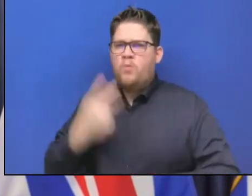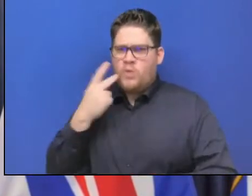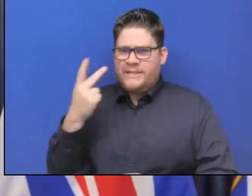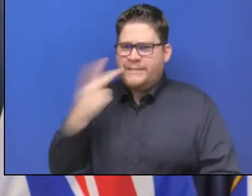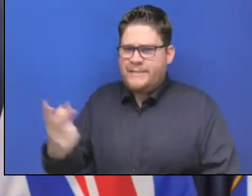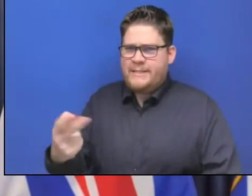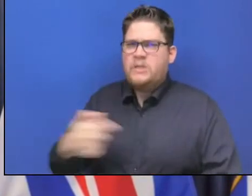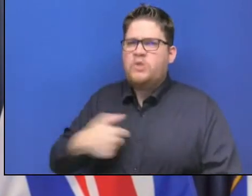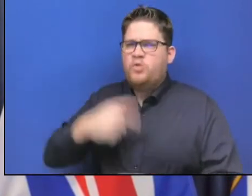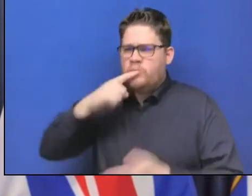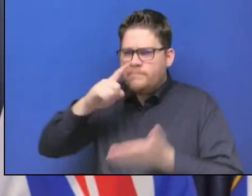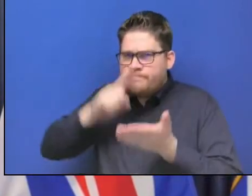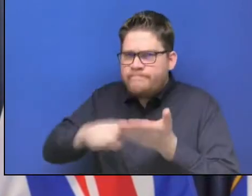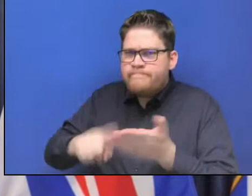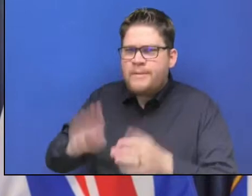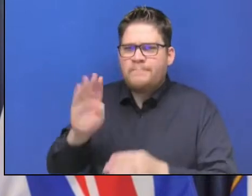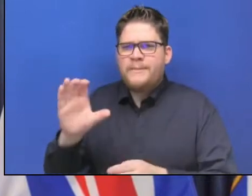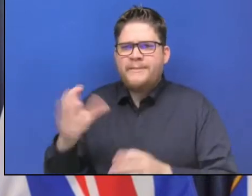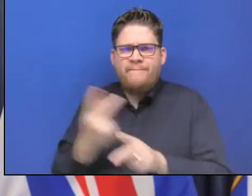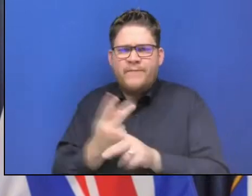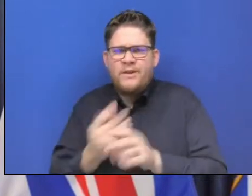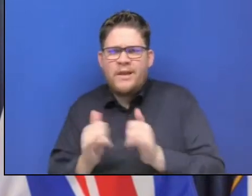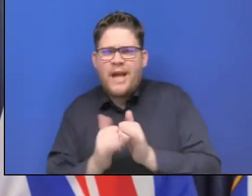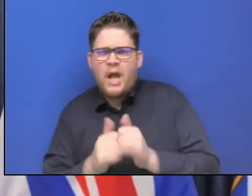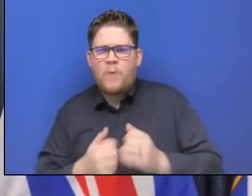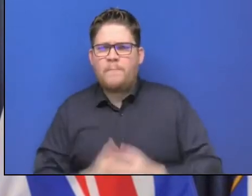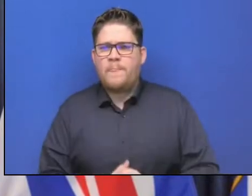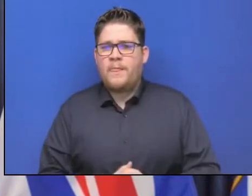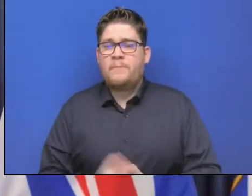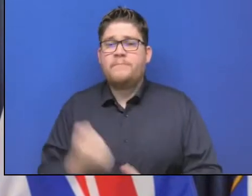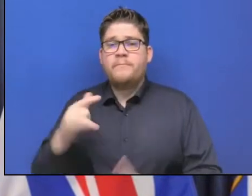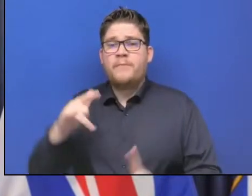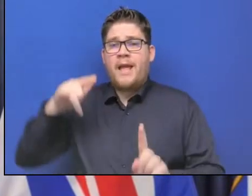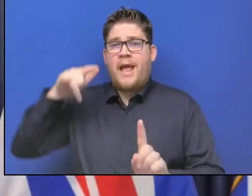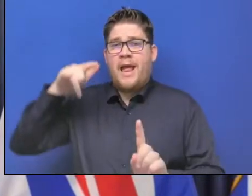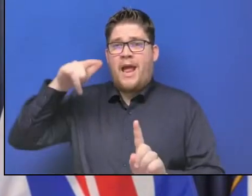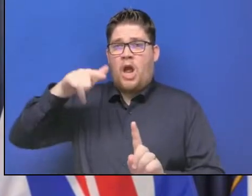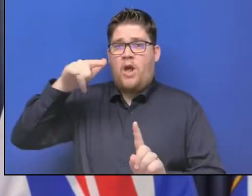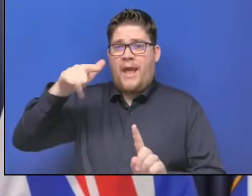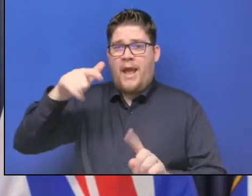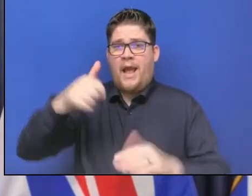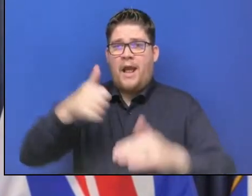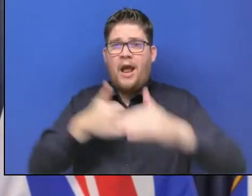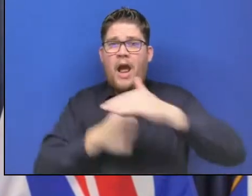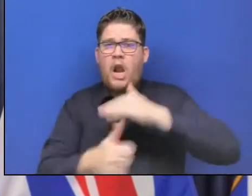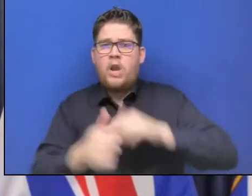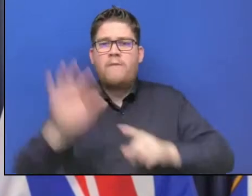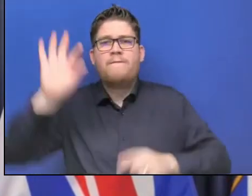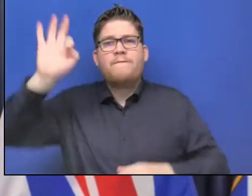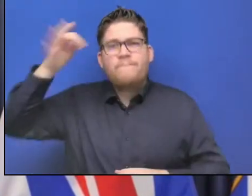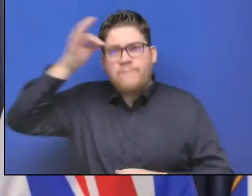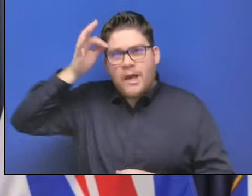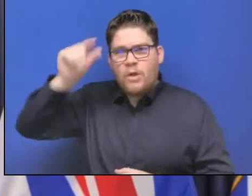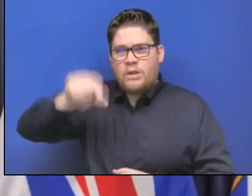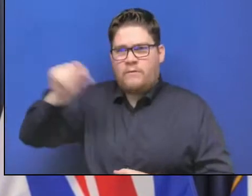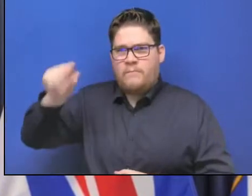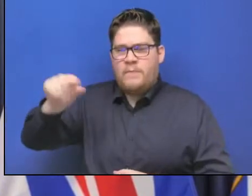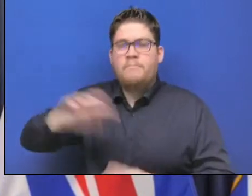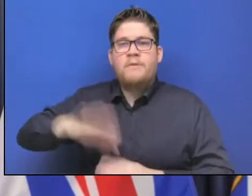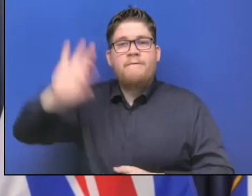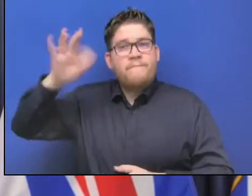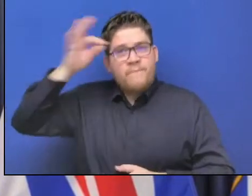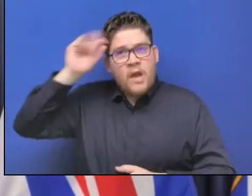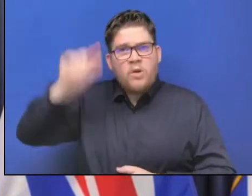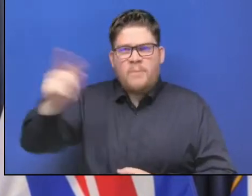but also given that airlines are are federally regulated, working with the federal government to make sure that that is something that is not taking place. Next